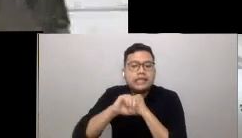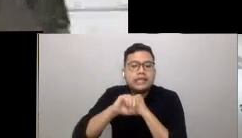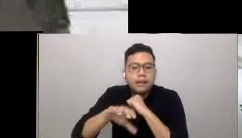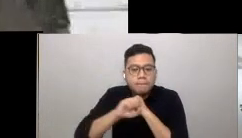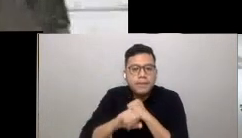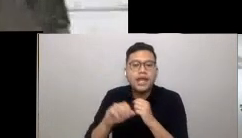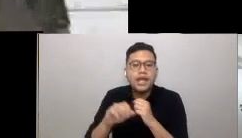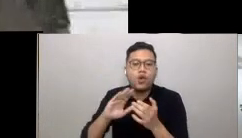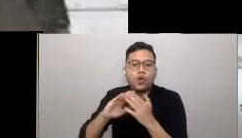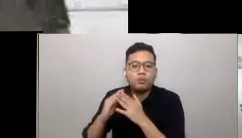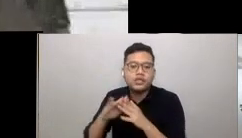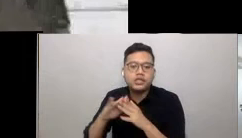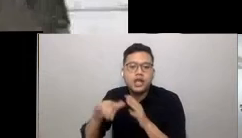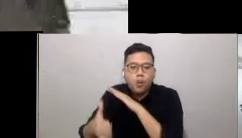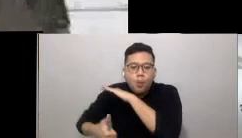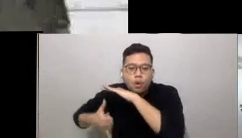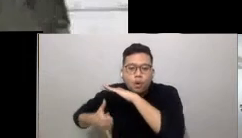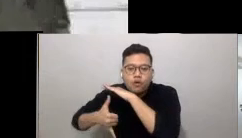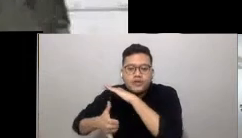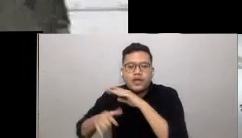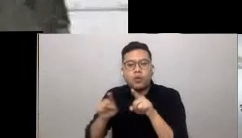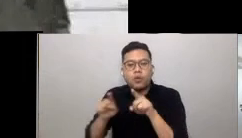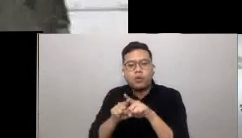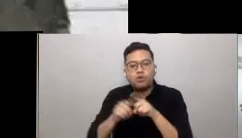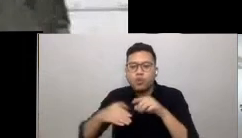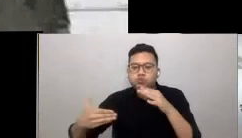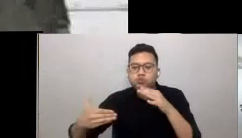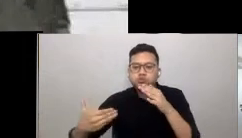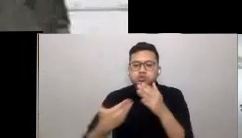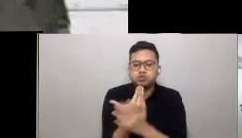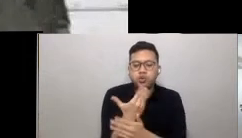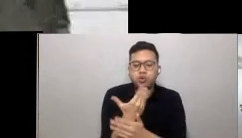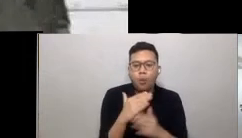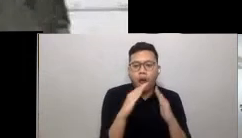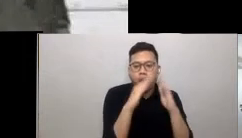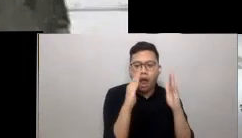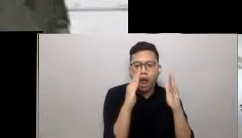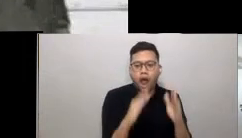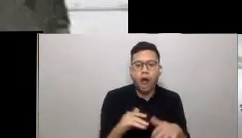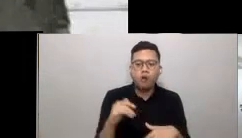of the The